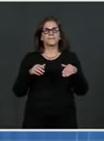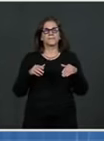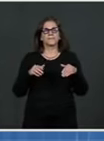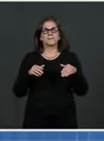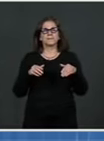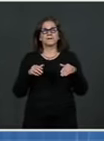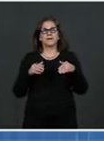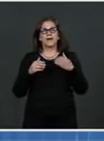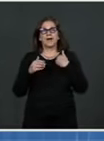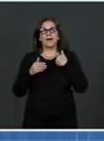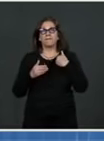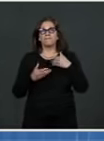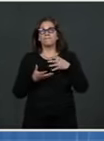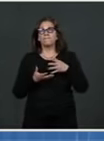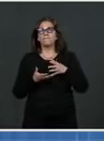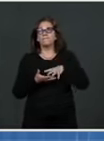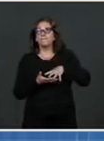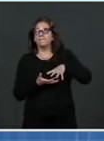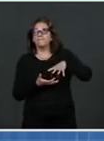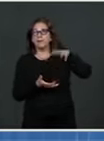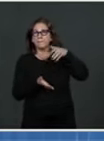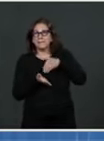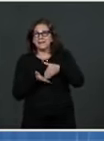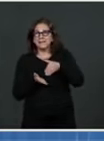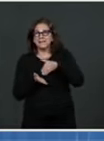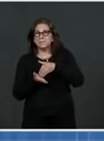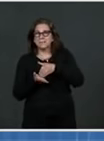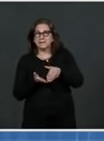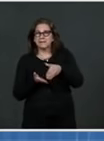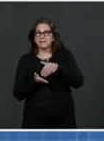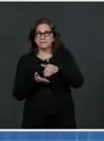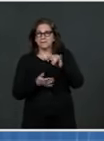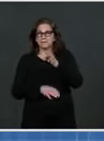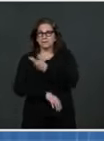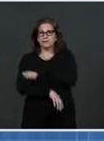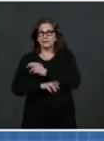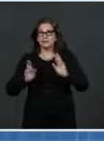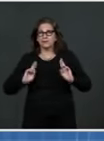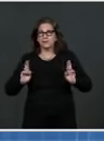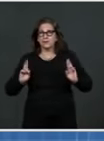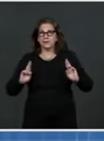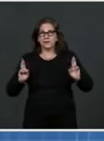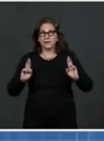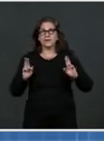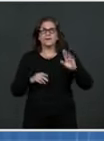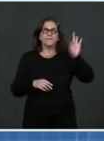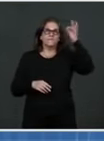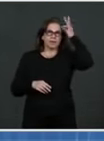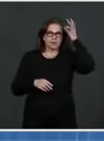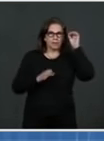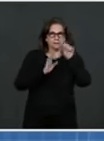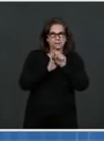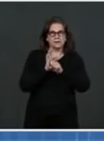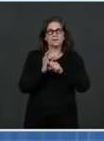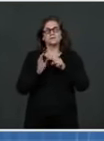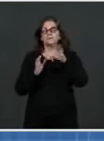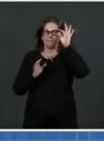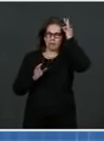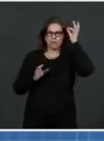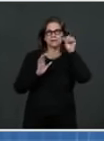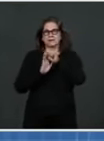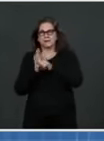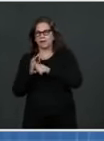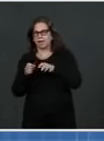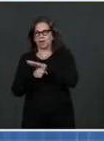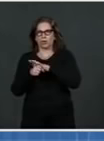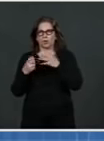in close partnership with state and local officials, and they are placed in communities with high risk, according to CDC's